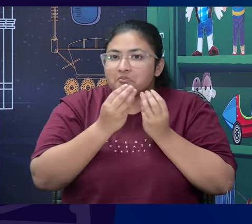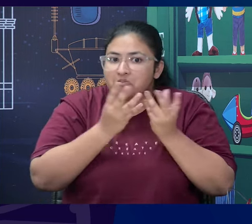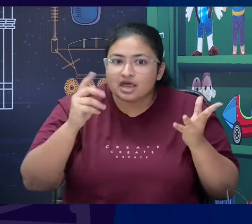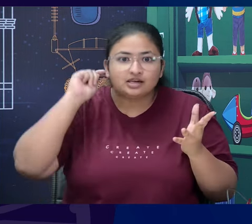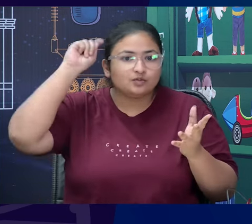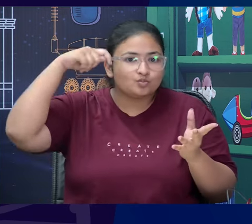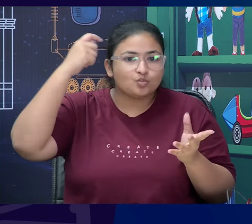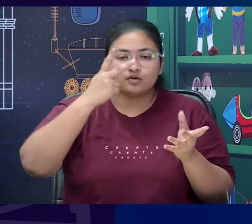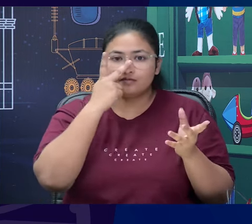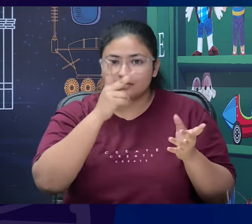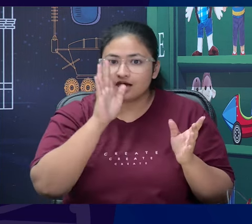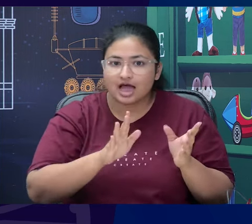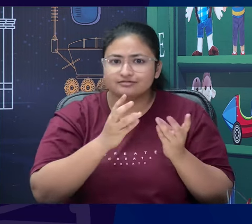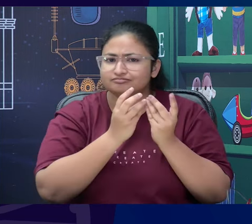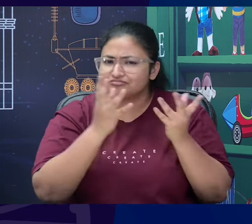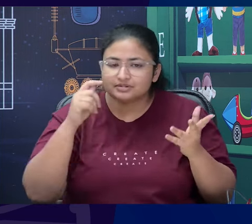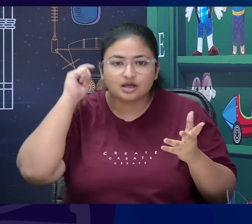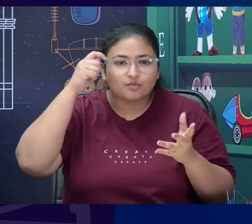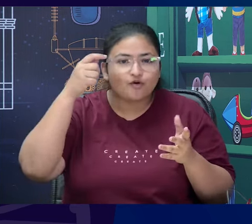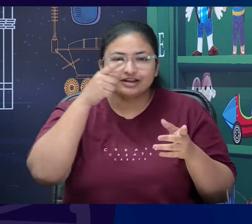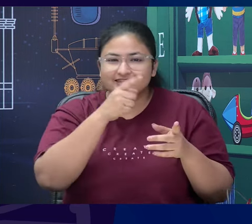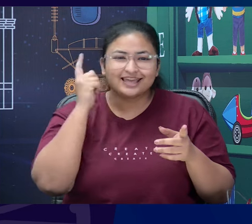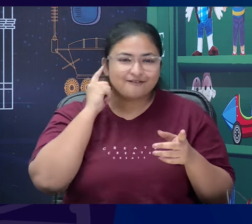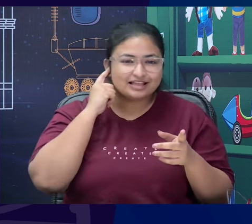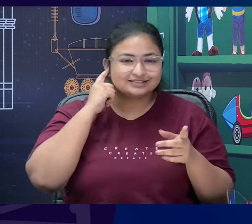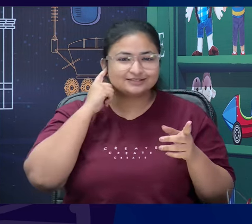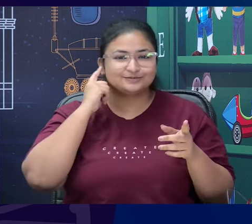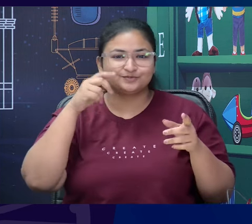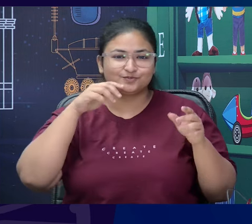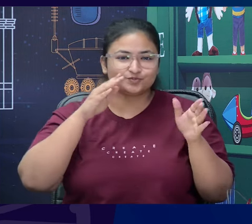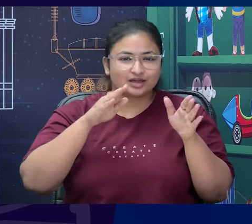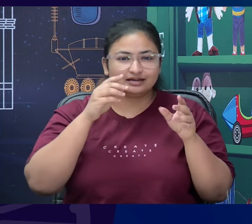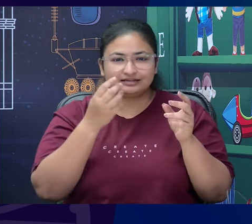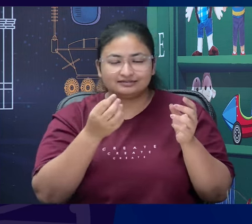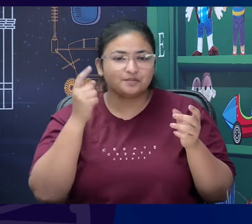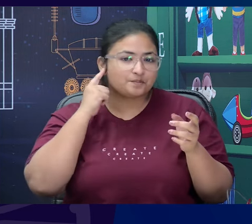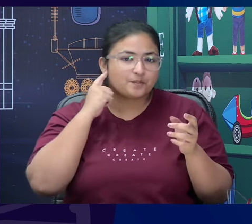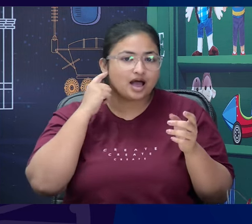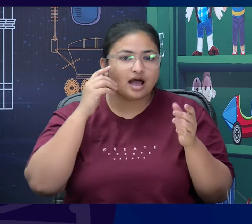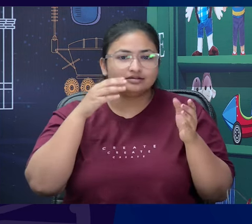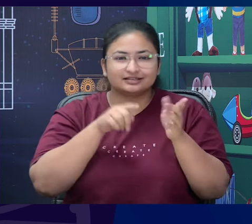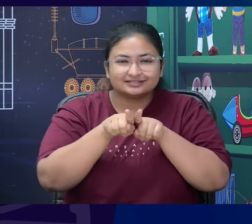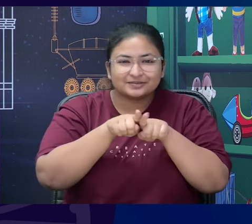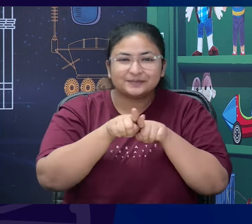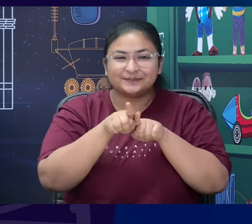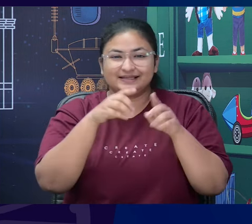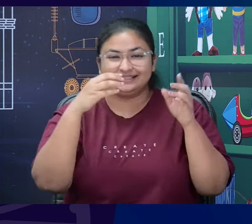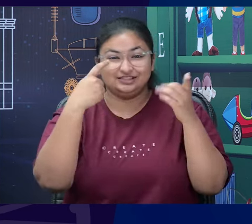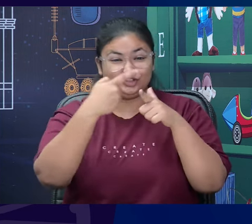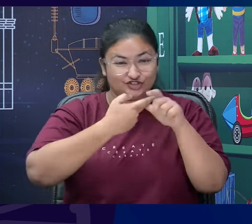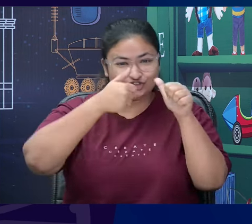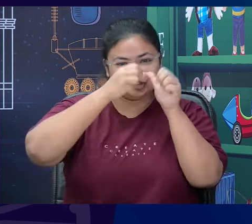movies and this particular tune of course we are all familiar with James Bond and